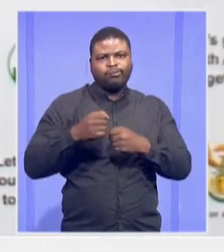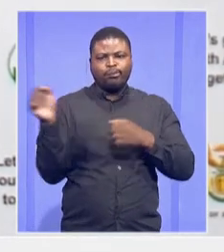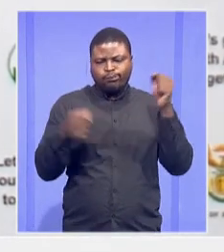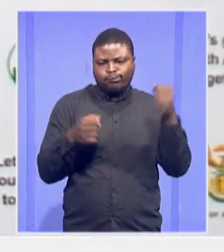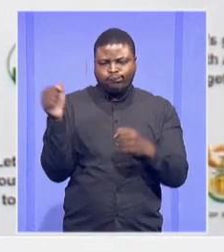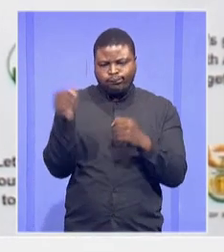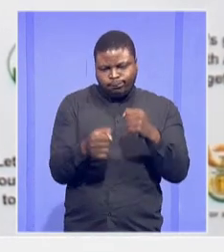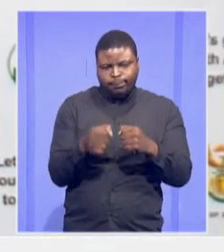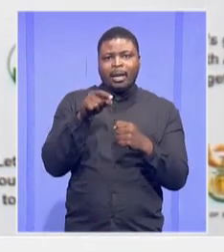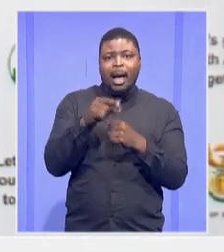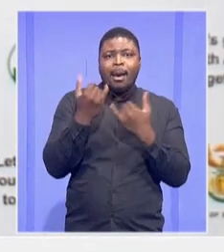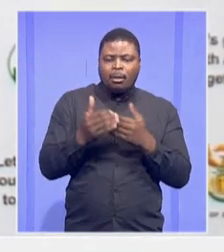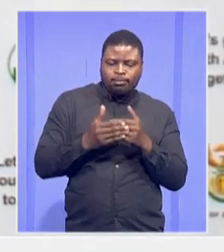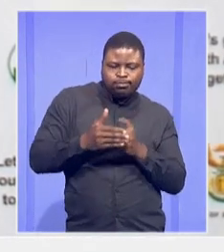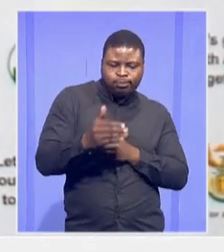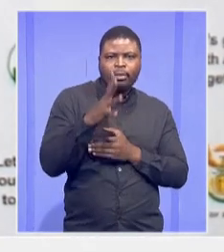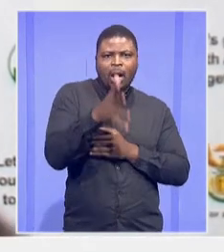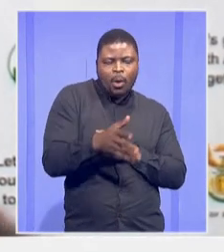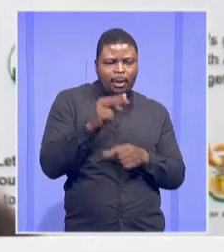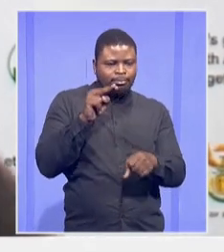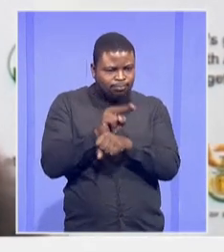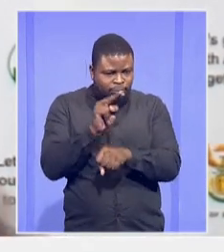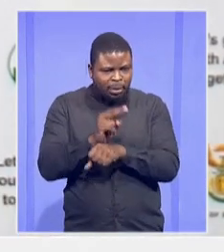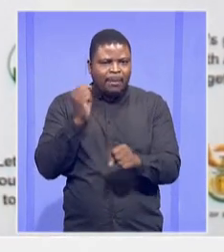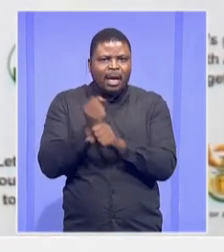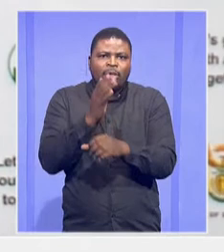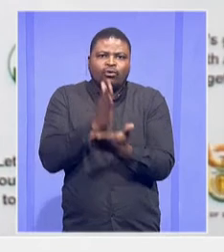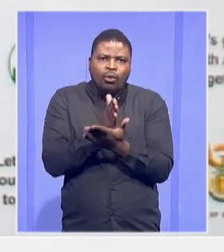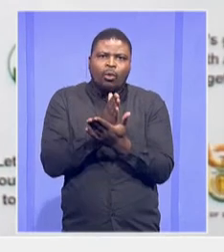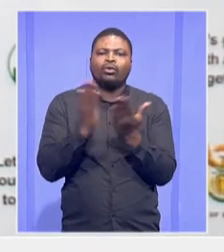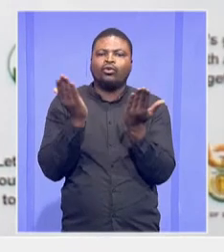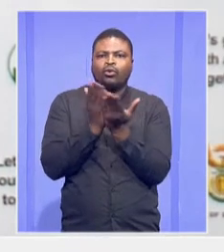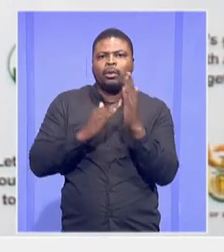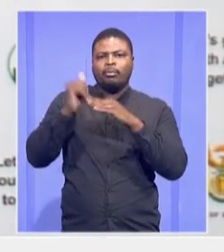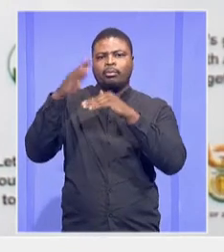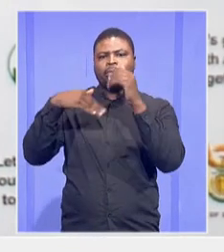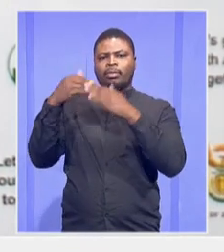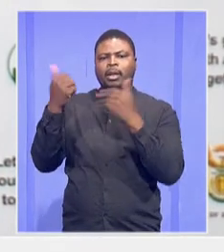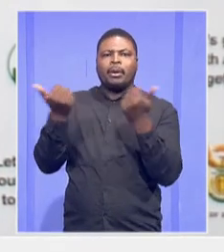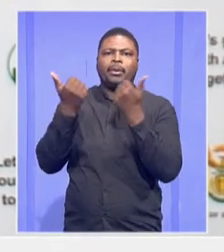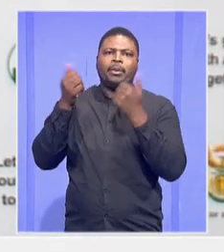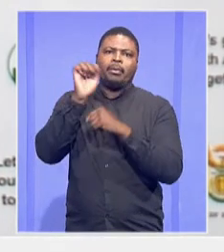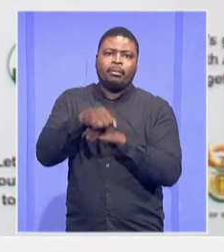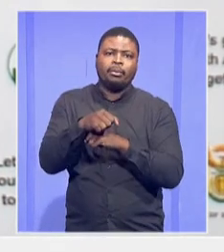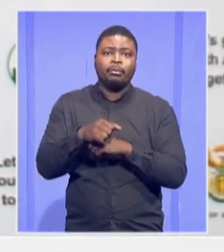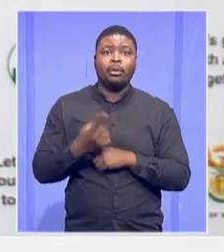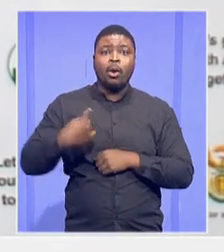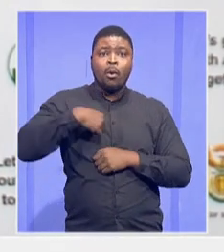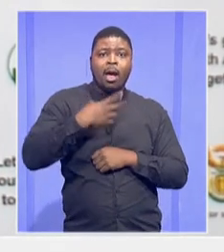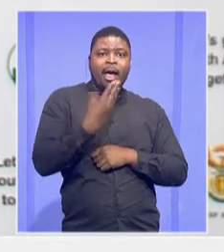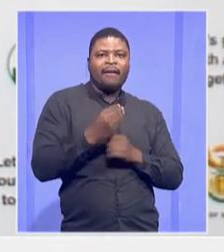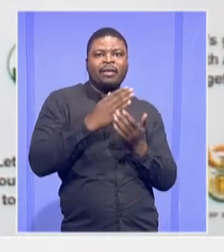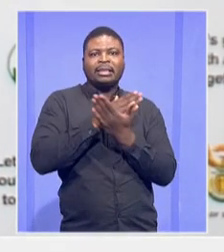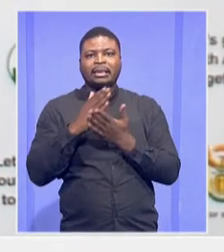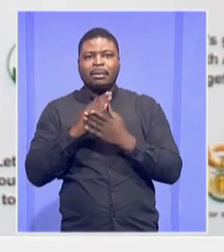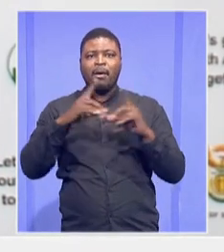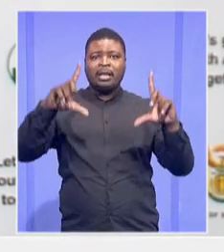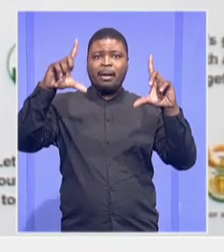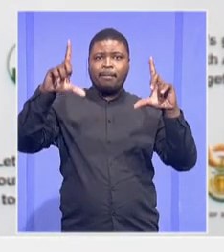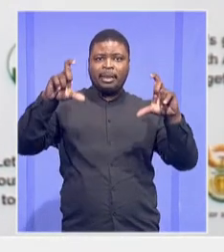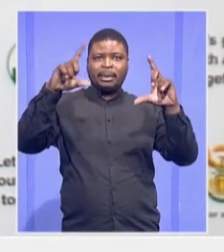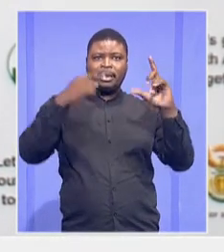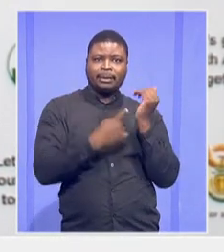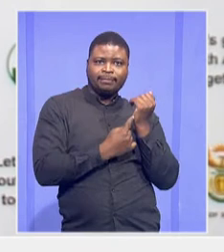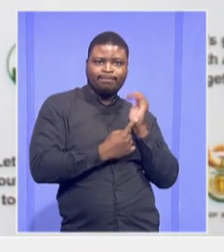Now, quickly, we're sharing even some of the pictures here. And you can see these are the